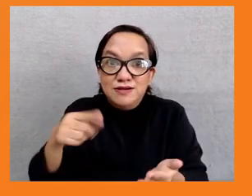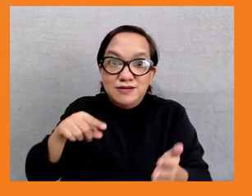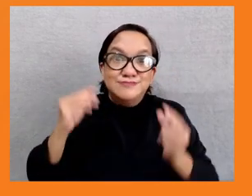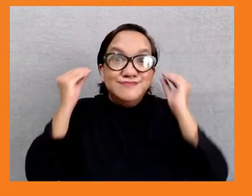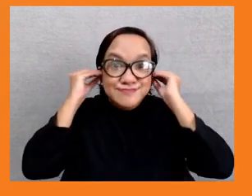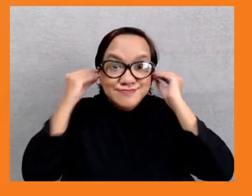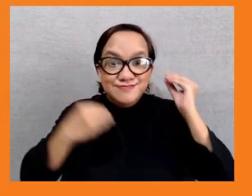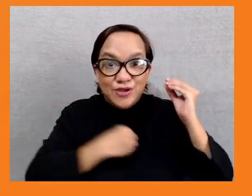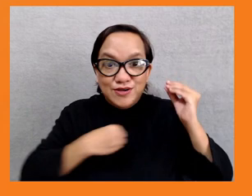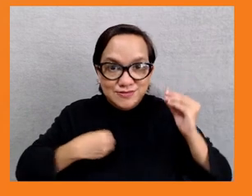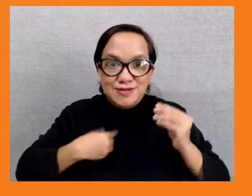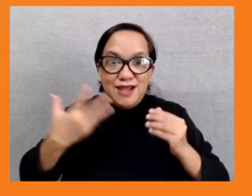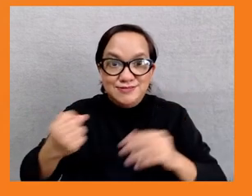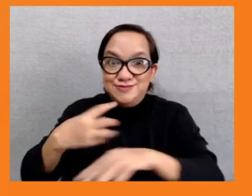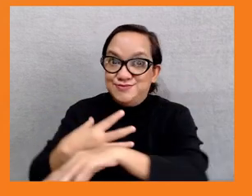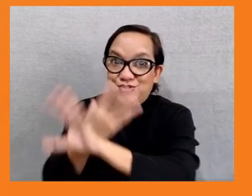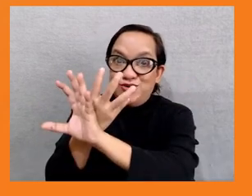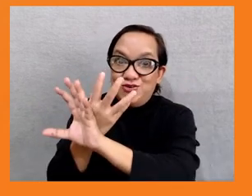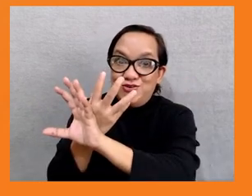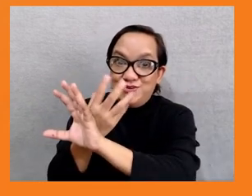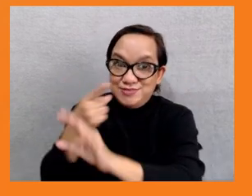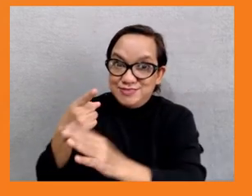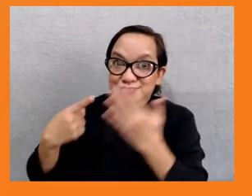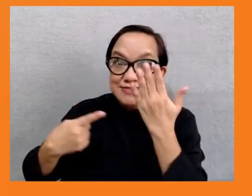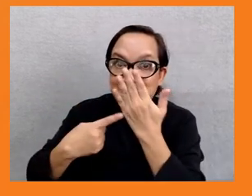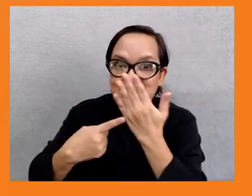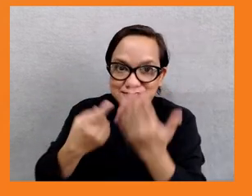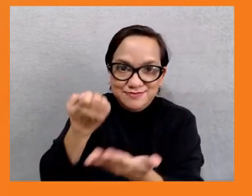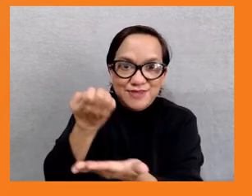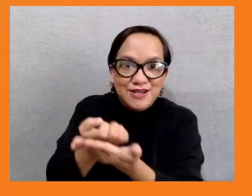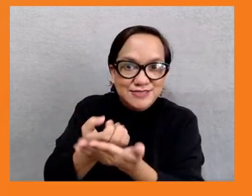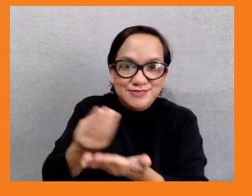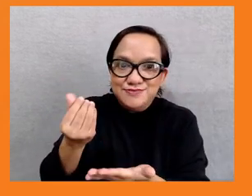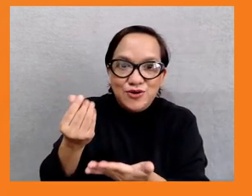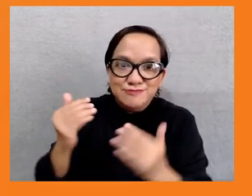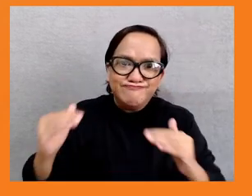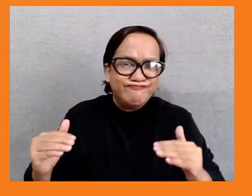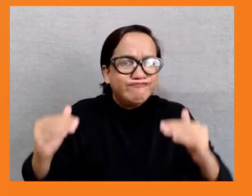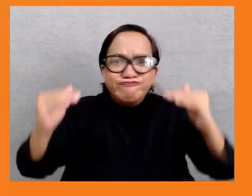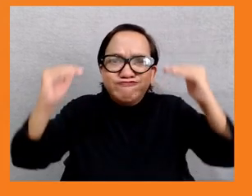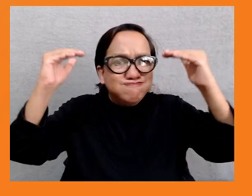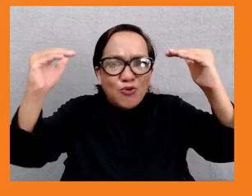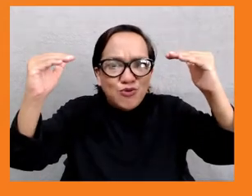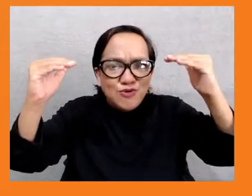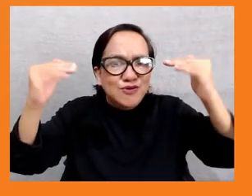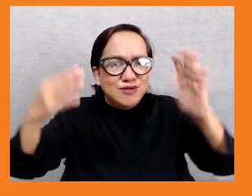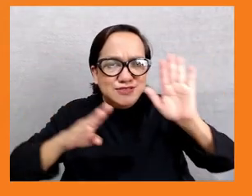digital economy is one thing that really accelerated in its development during the pandemic. slide, please.